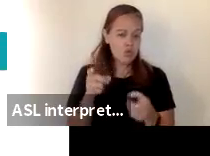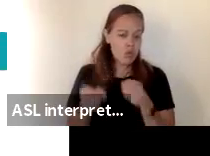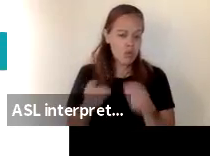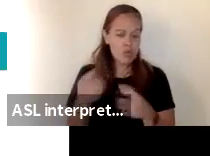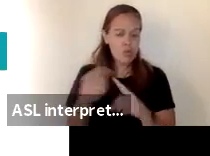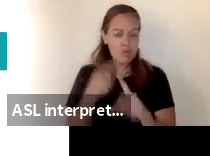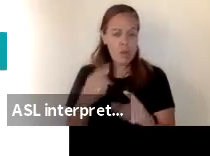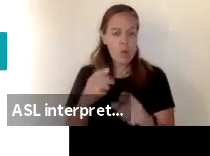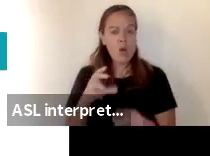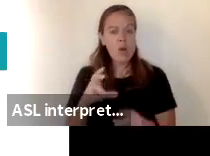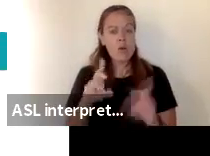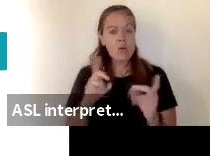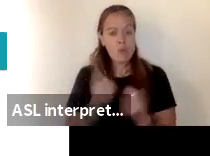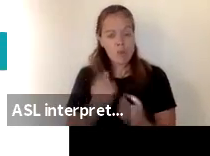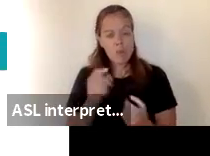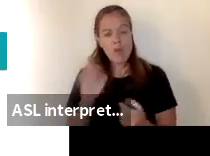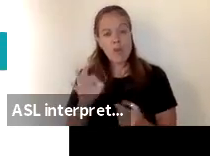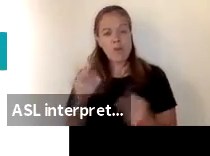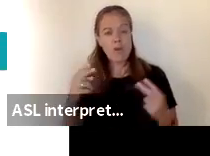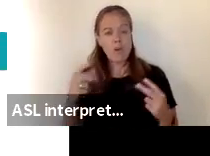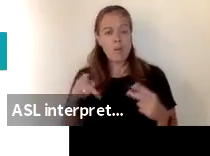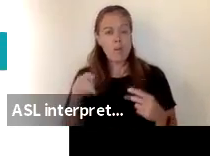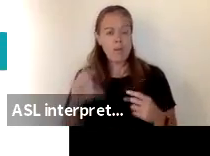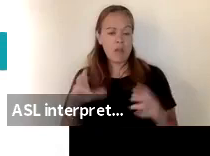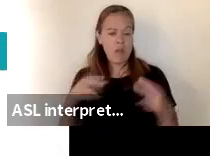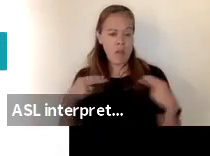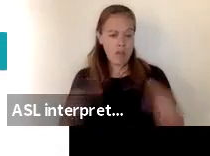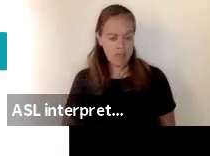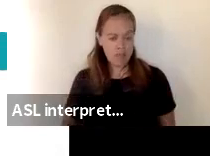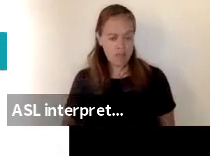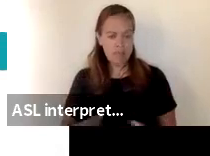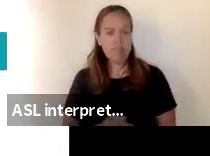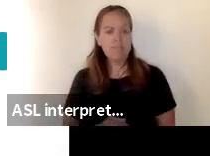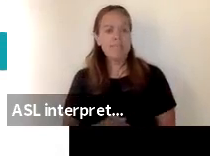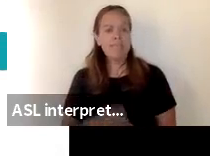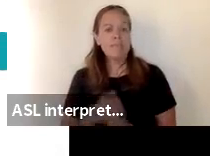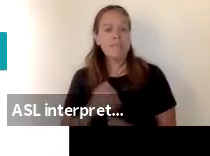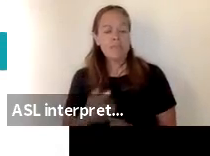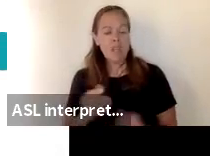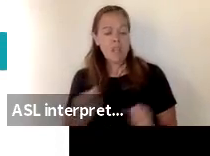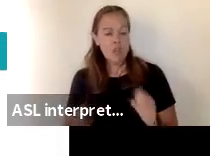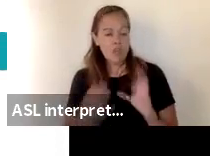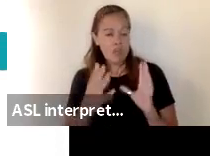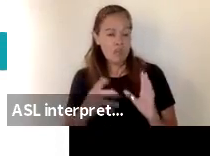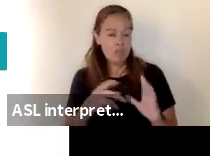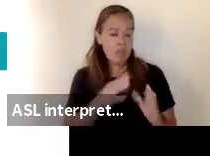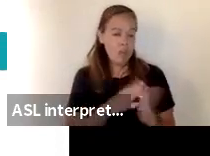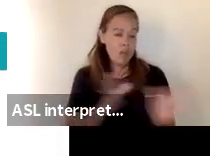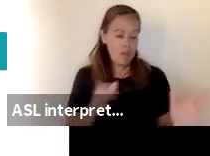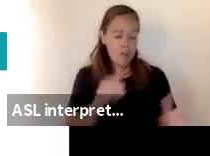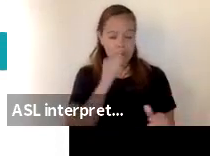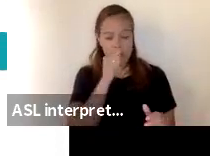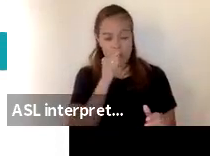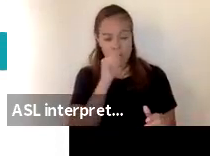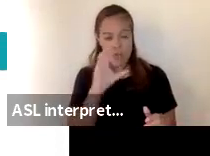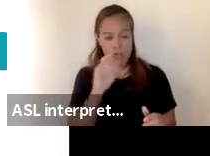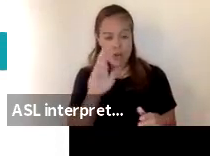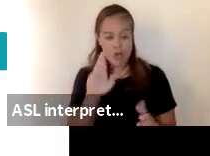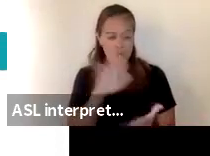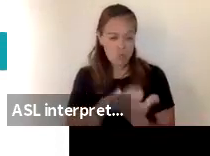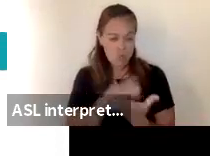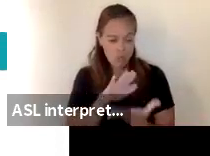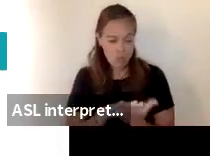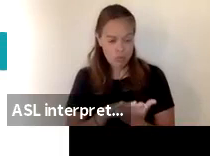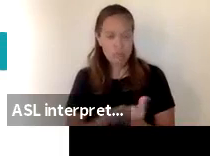first of all the directives by the california department of public health address both public private and charter schools